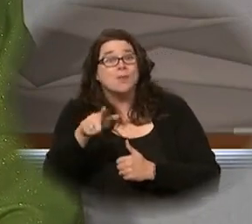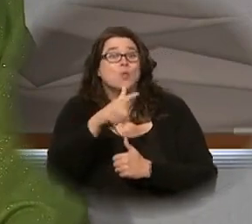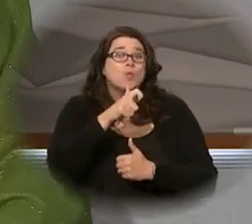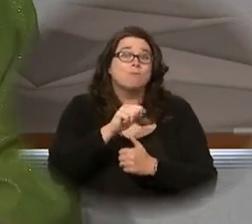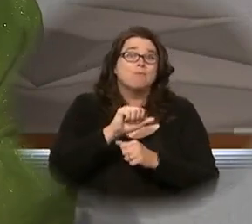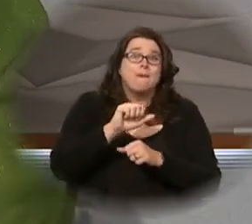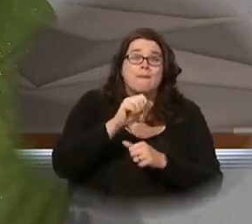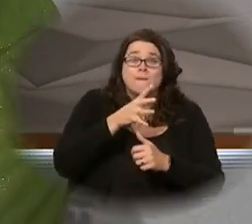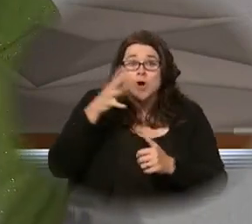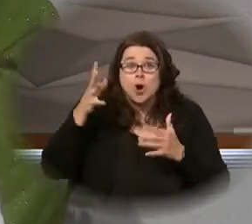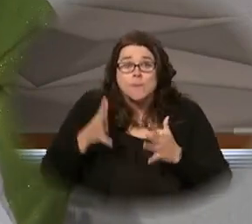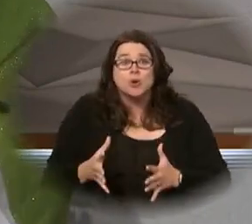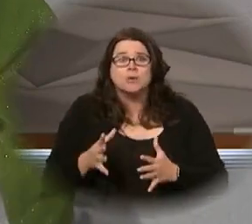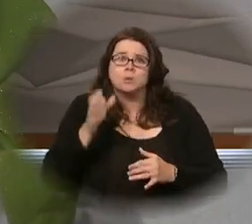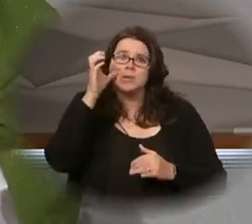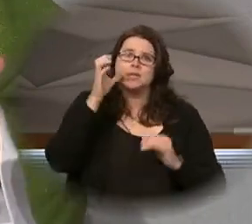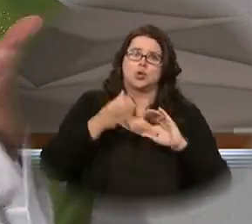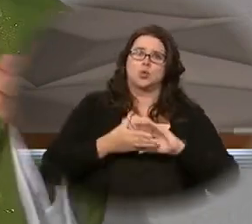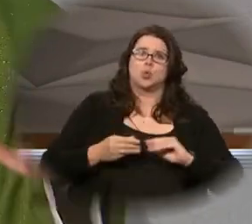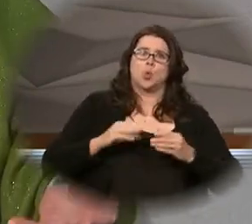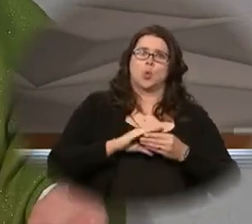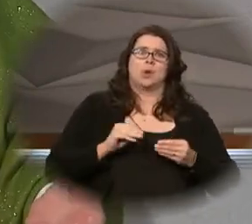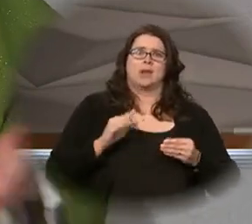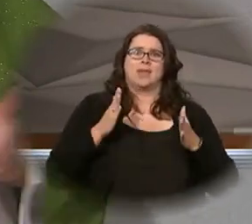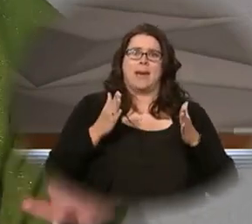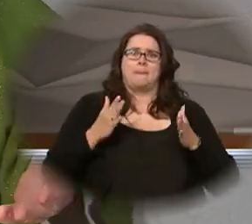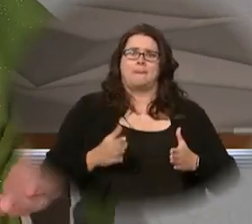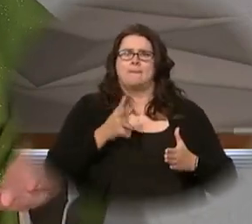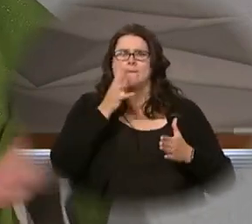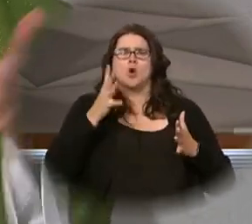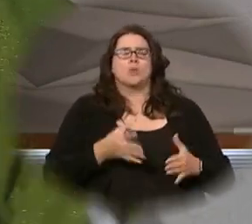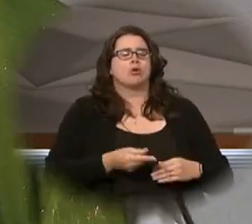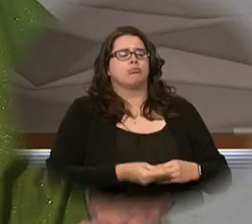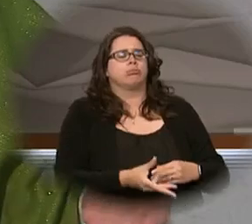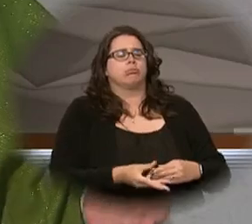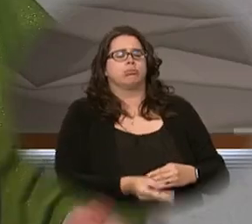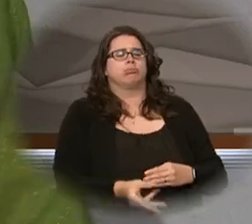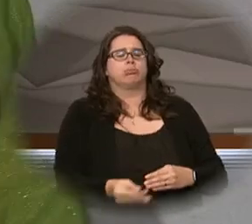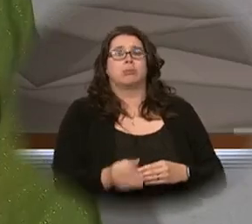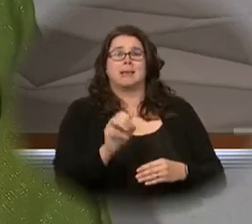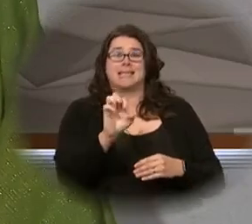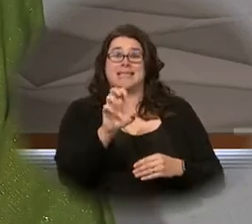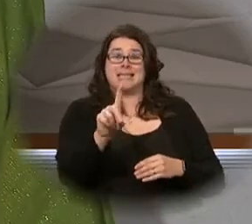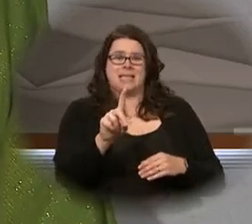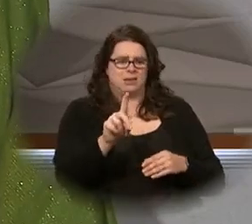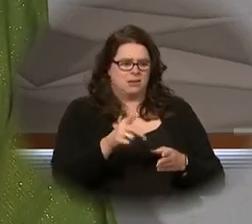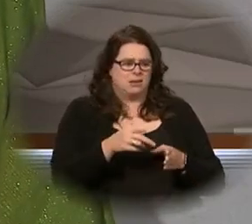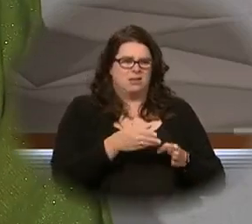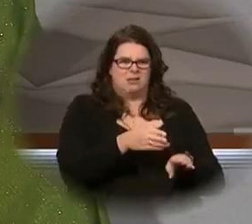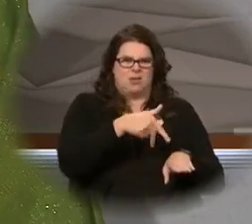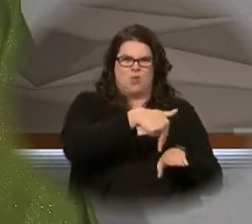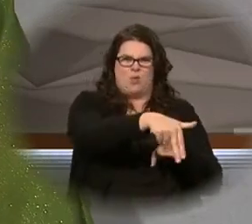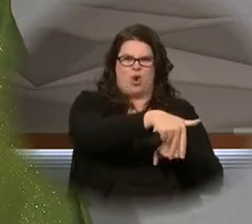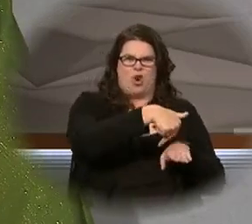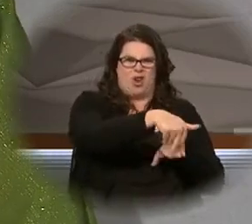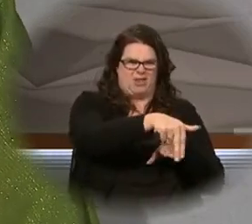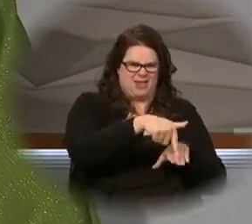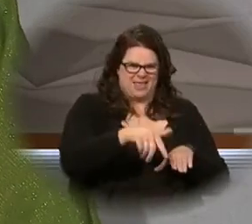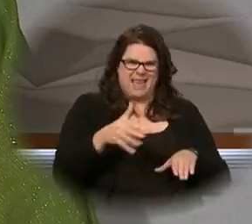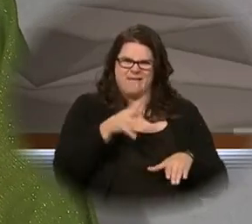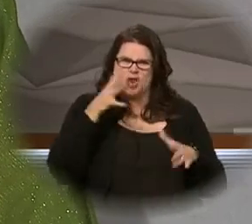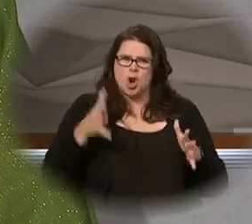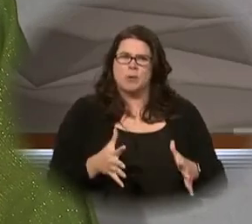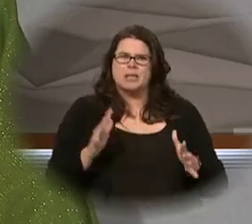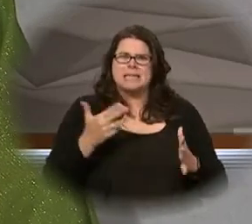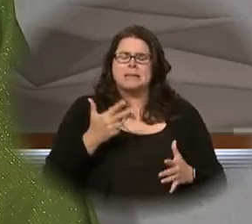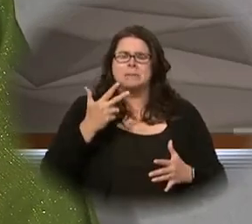as we listen to this story about the sower selling or throwing seed onto a footpath, it almost sounds like that farmer is a little